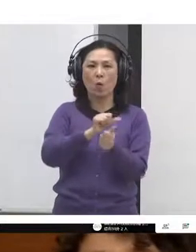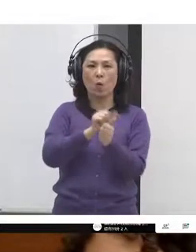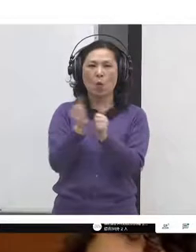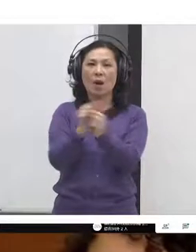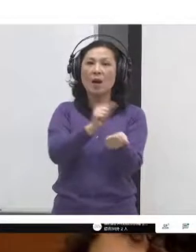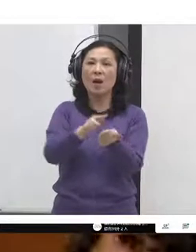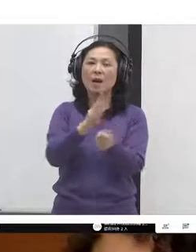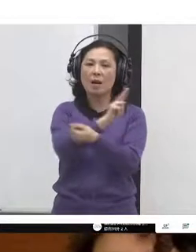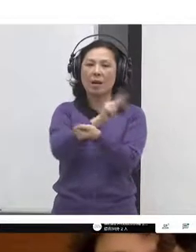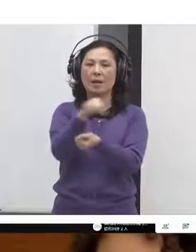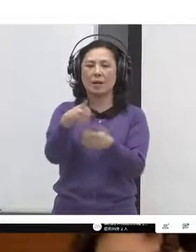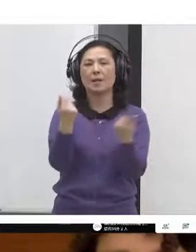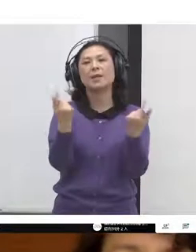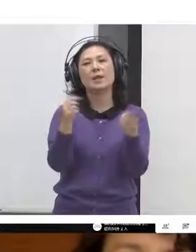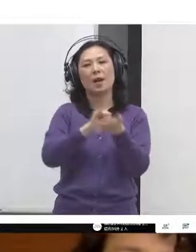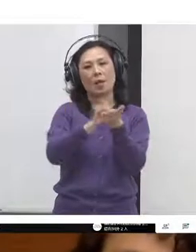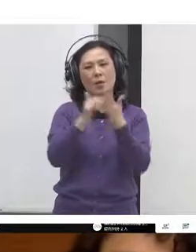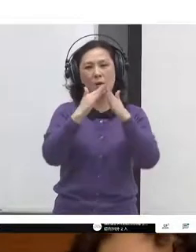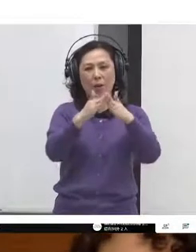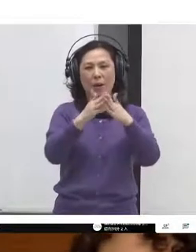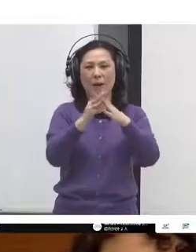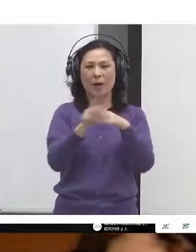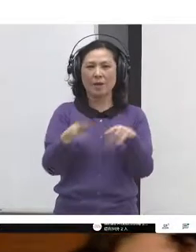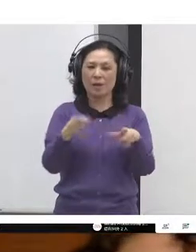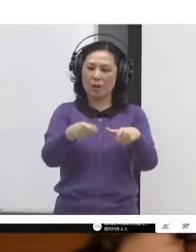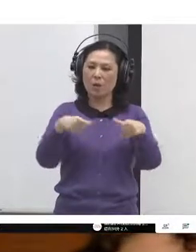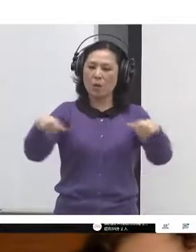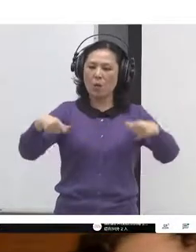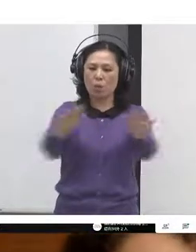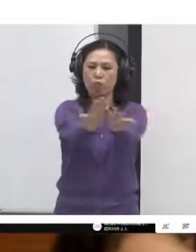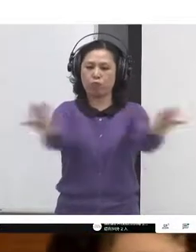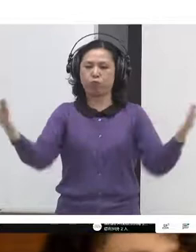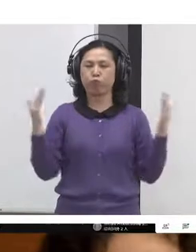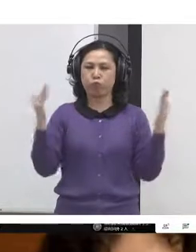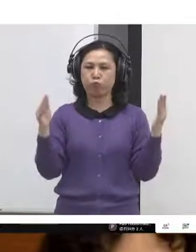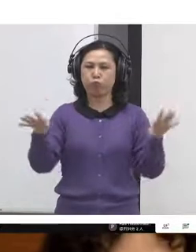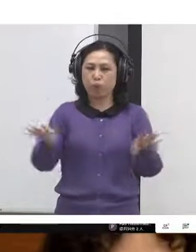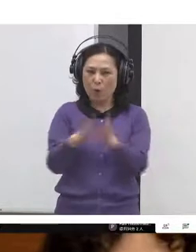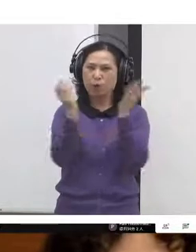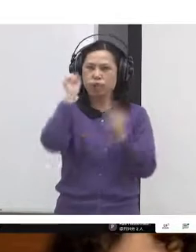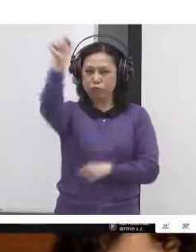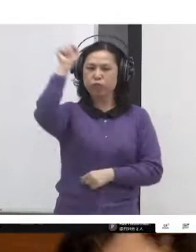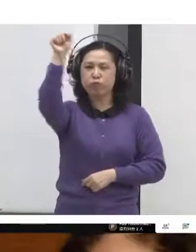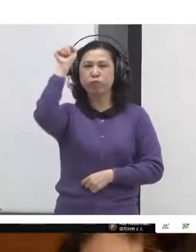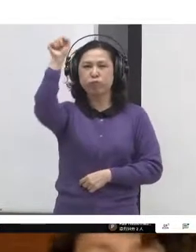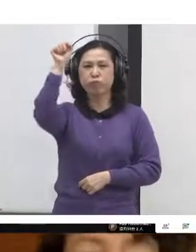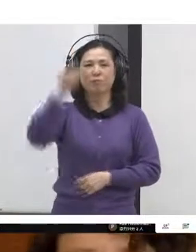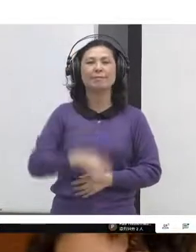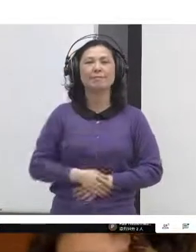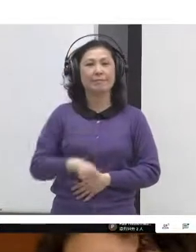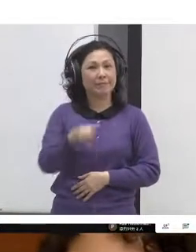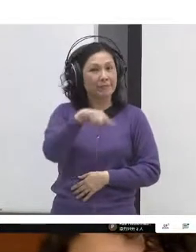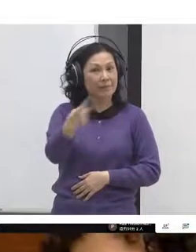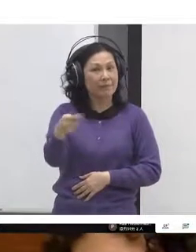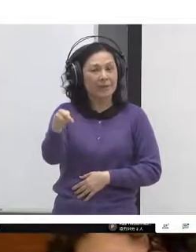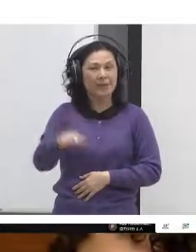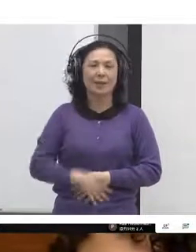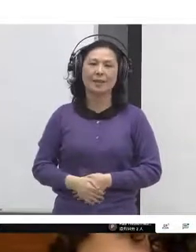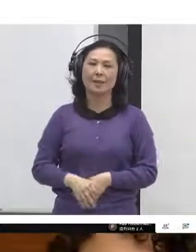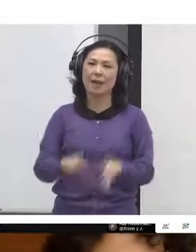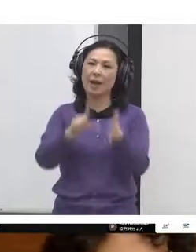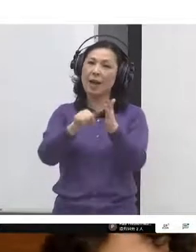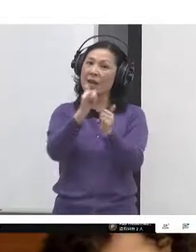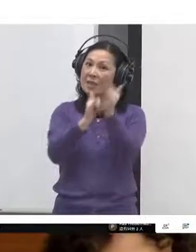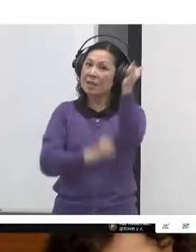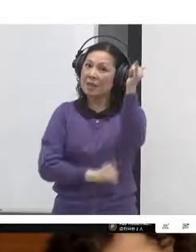And then a month after that, we hauled a boat into the middle of Times Square and shut it down. Now, Paul is going to tell you